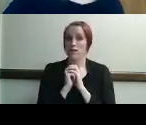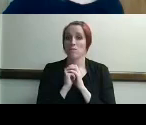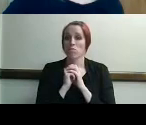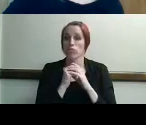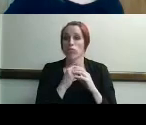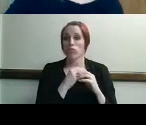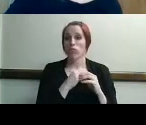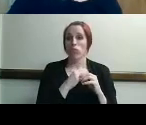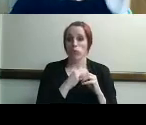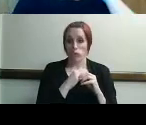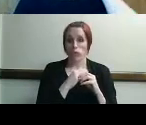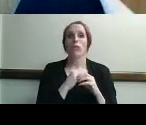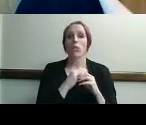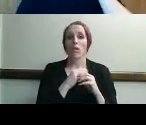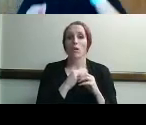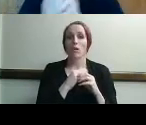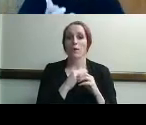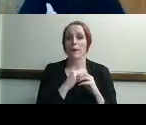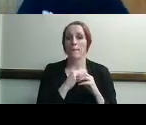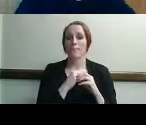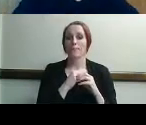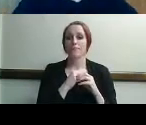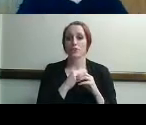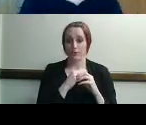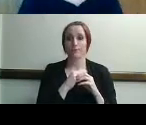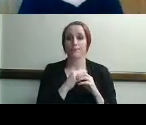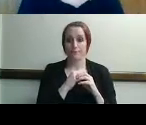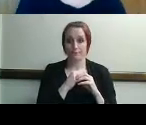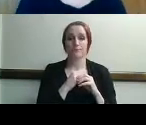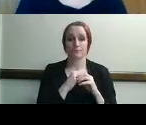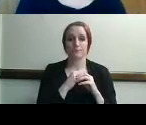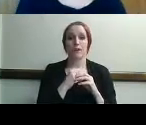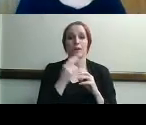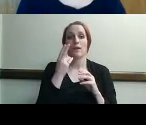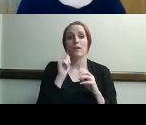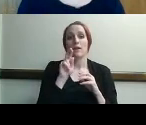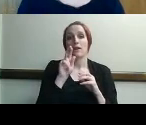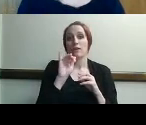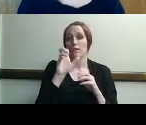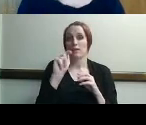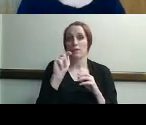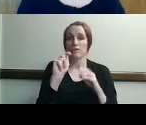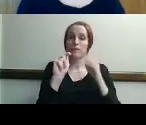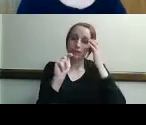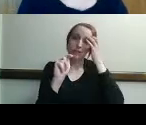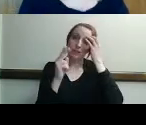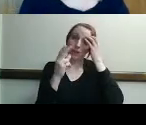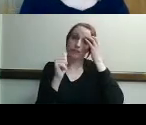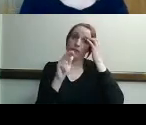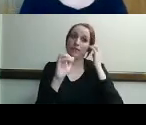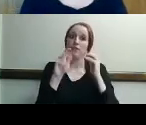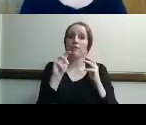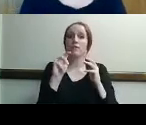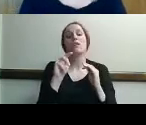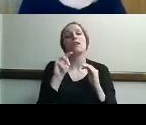i think we're good all right harriet is the next uh individual we have harriet is 90 years